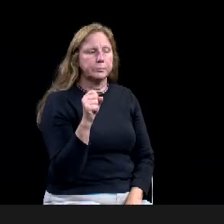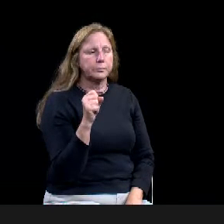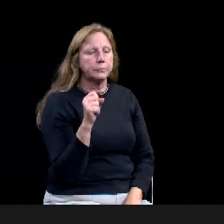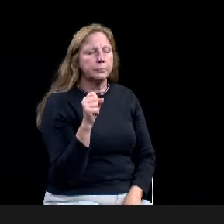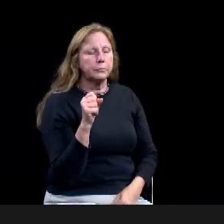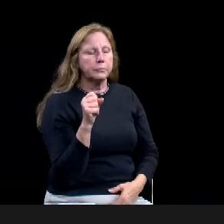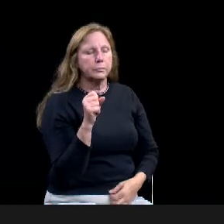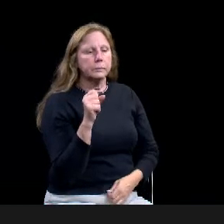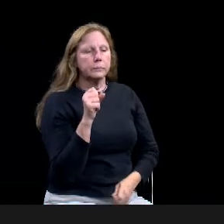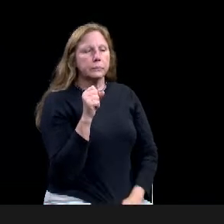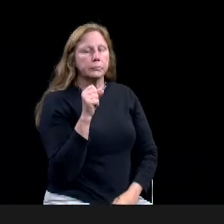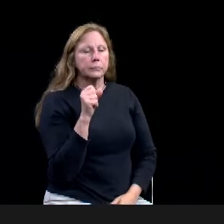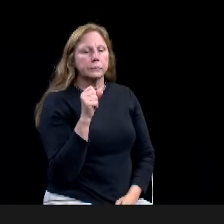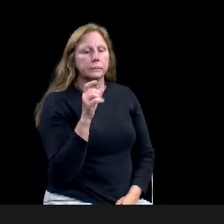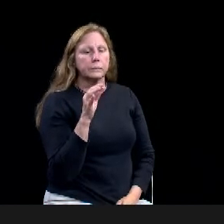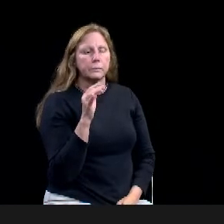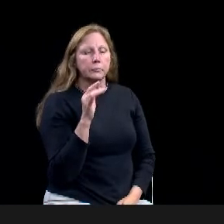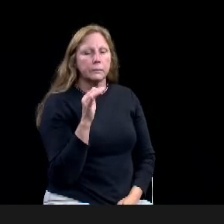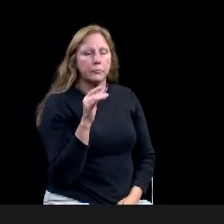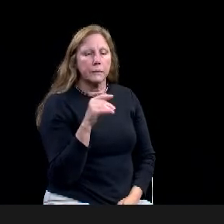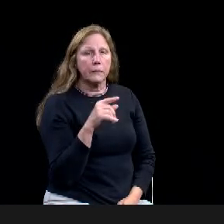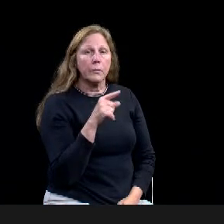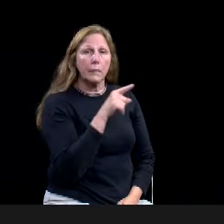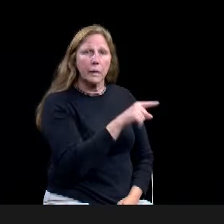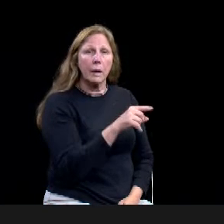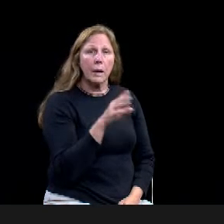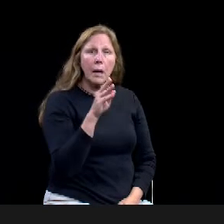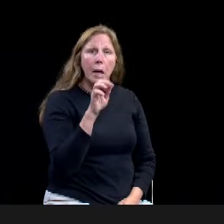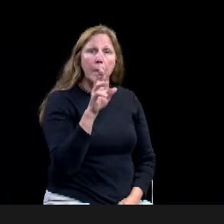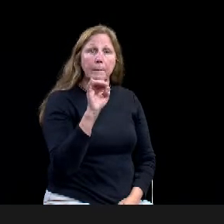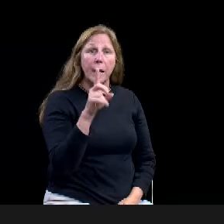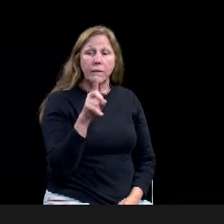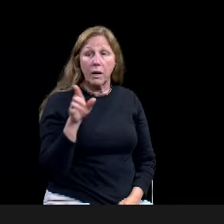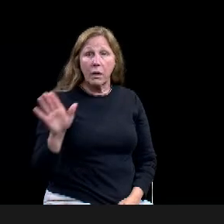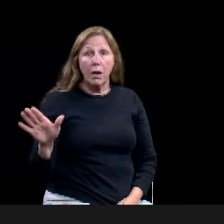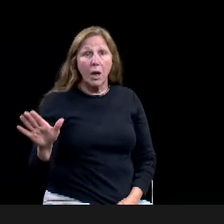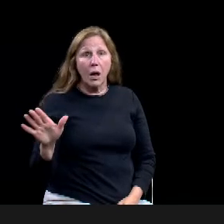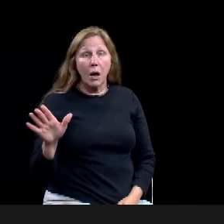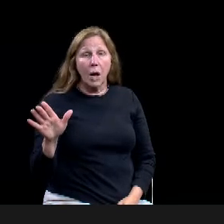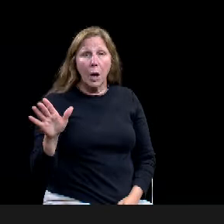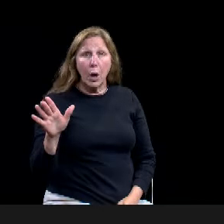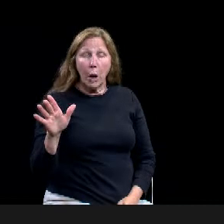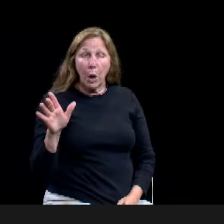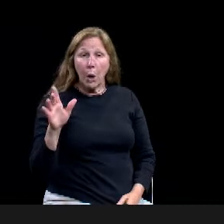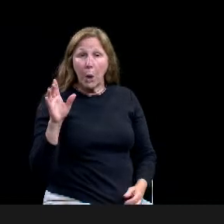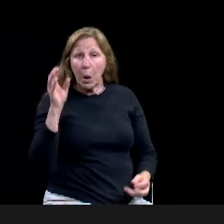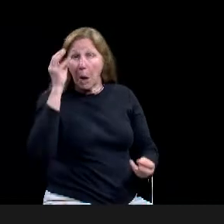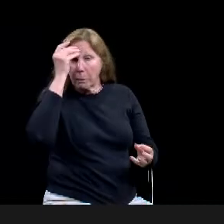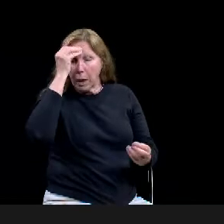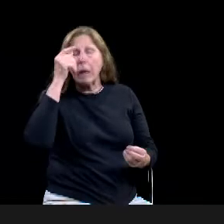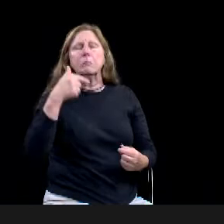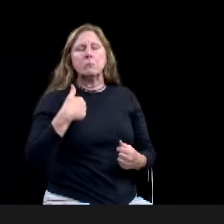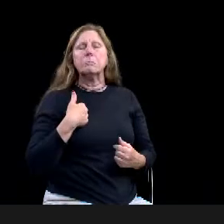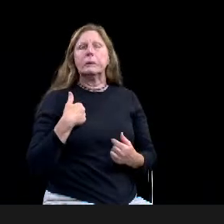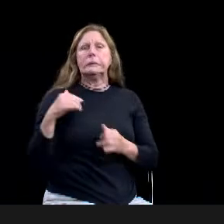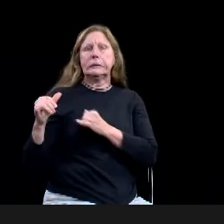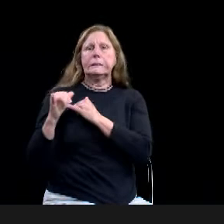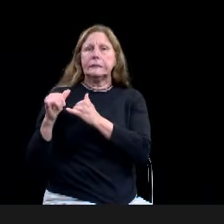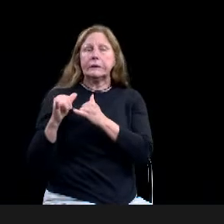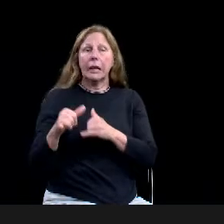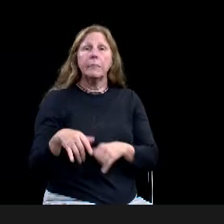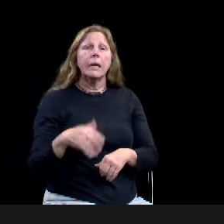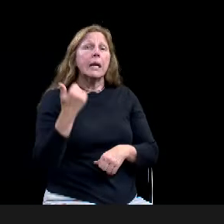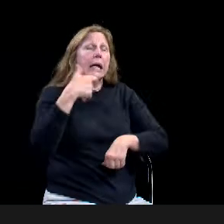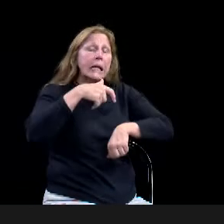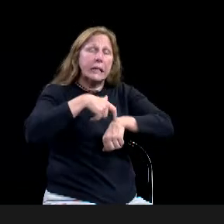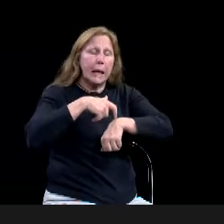I think the bar needs to be really high. Anytime we, anytime we rezone something that's already zoned, uh, residential. So